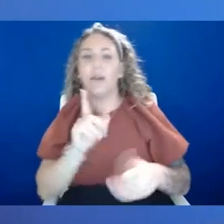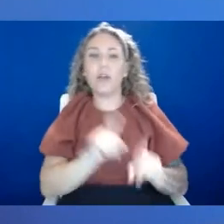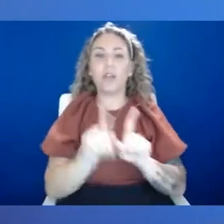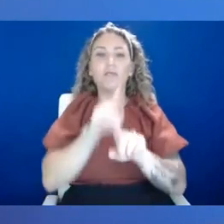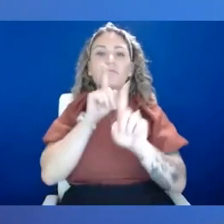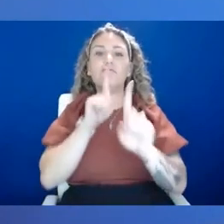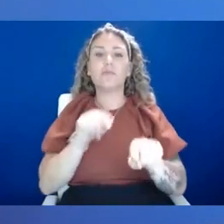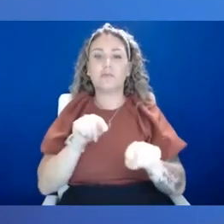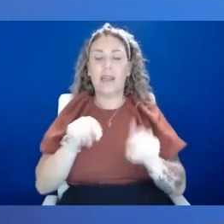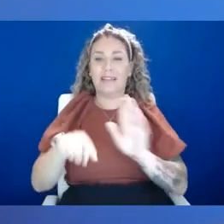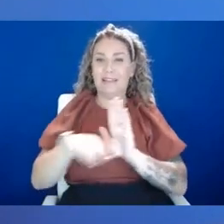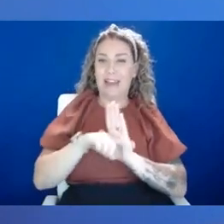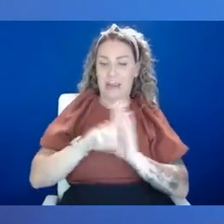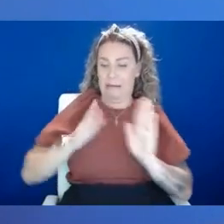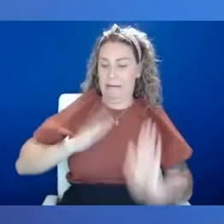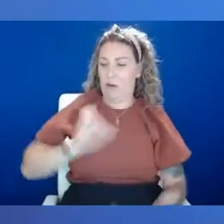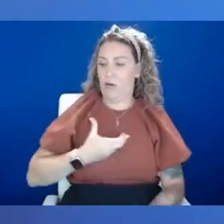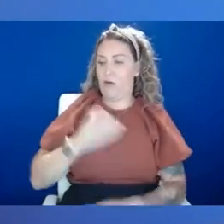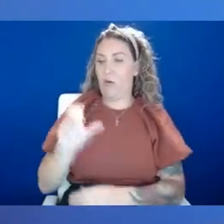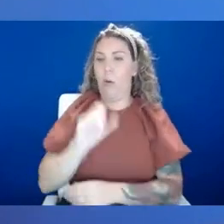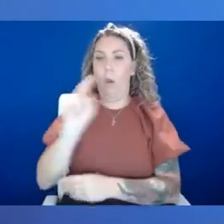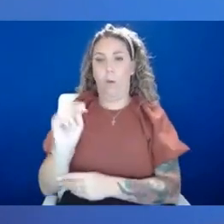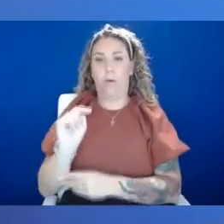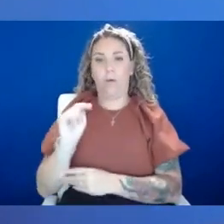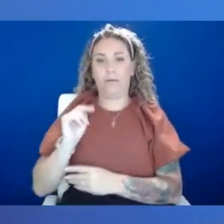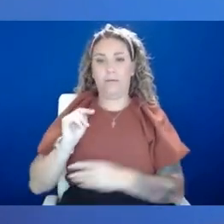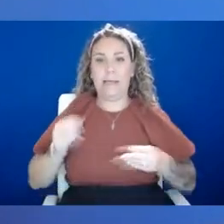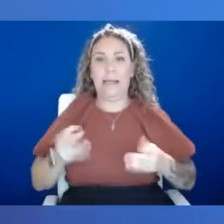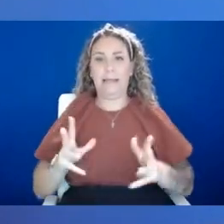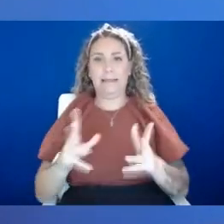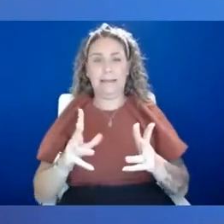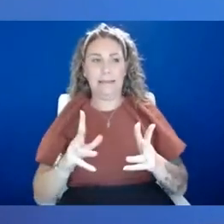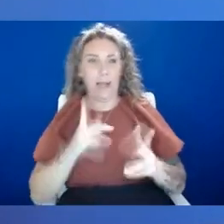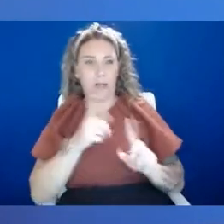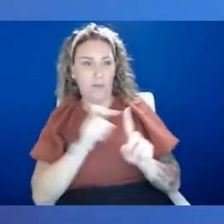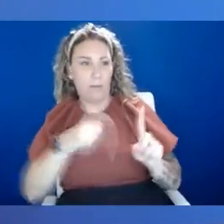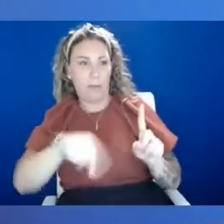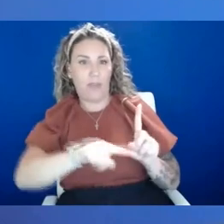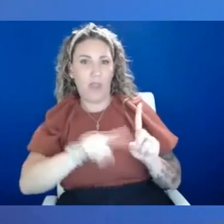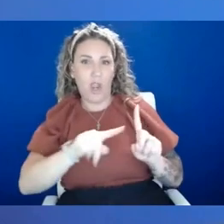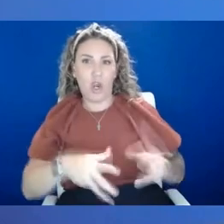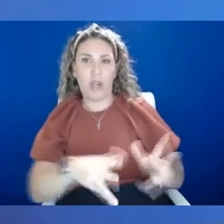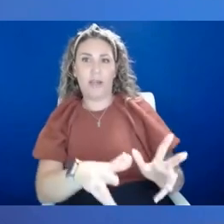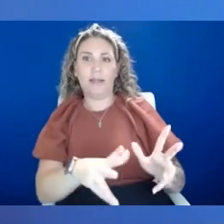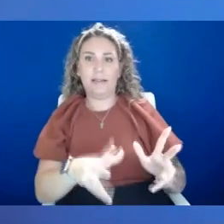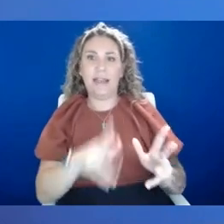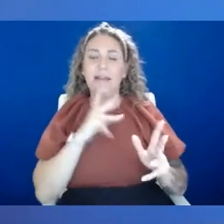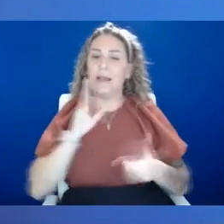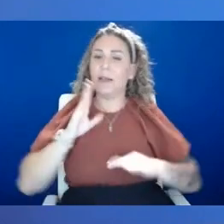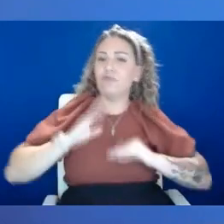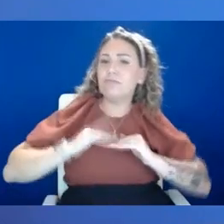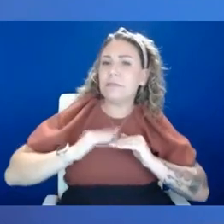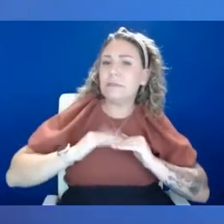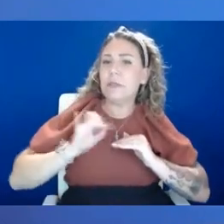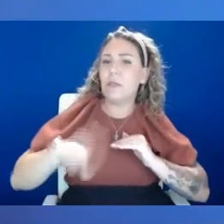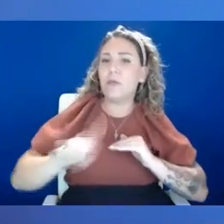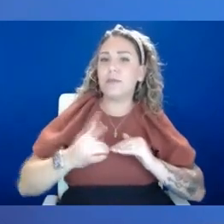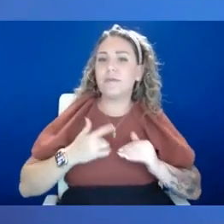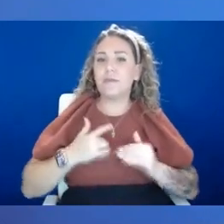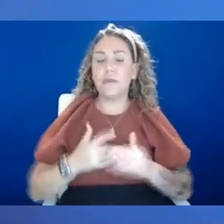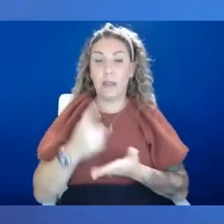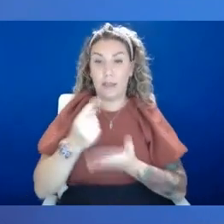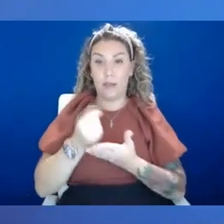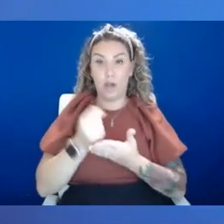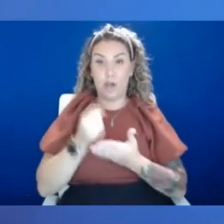our own anxiety to the child's anxiety, um, and minimizing those, those experiences and feelings in therapy. What we do is we help with, um, stress